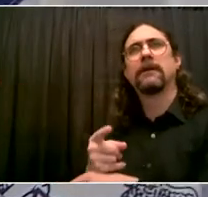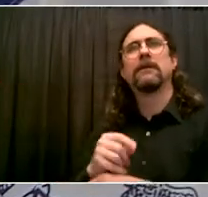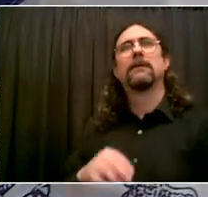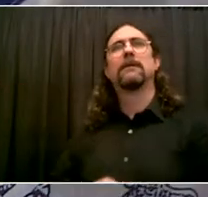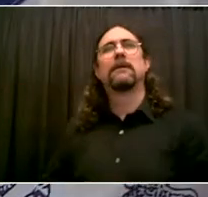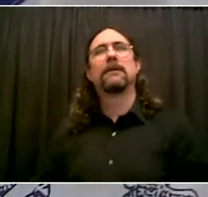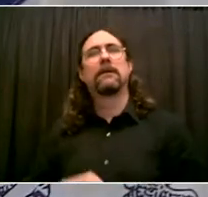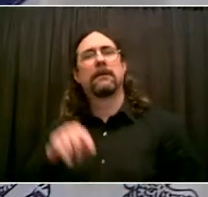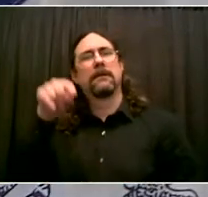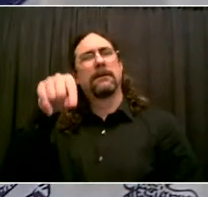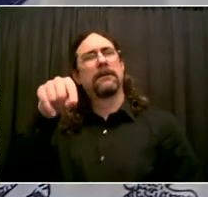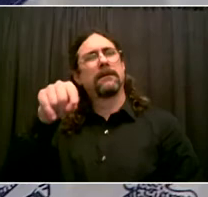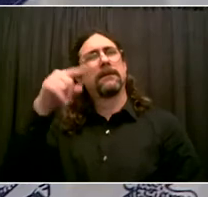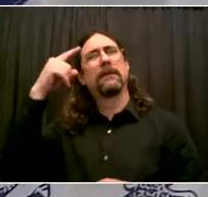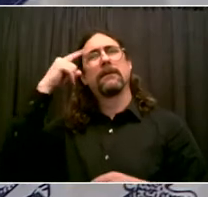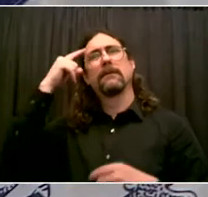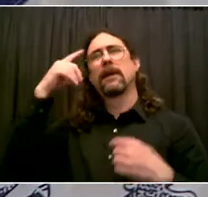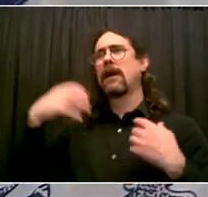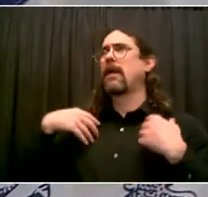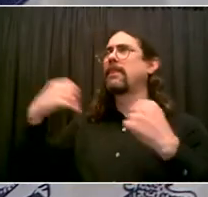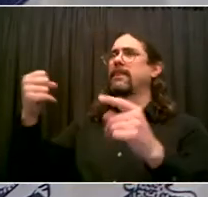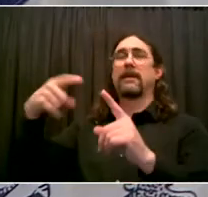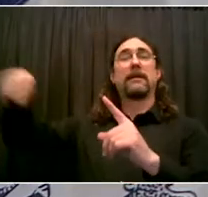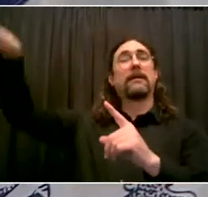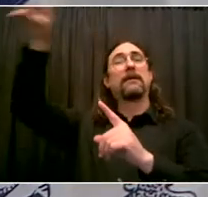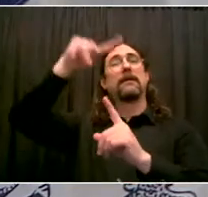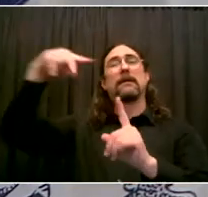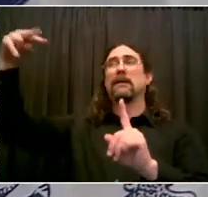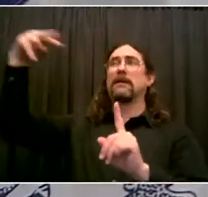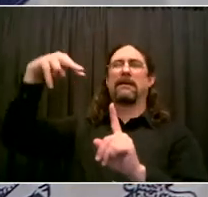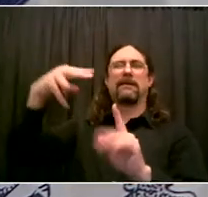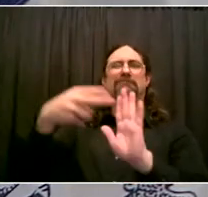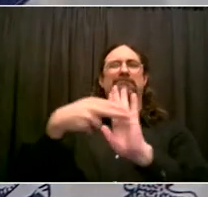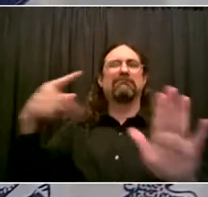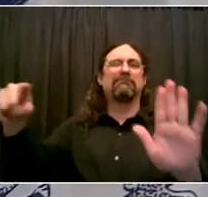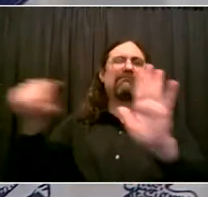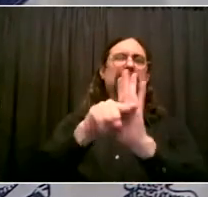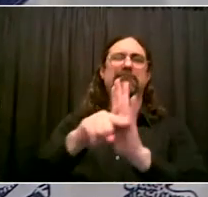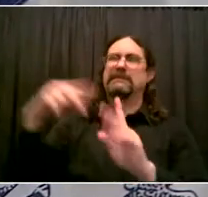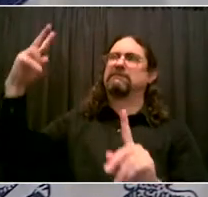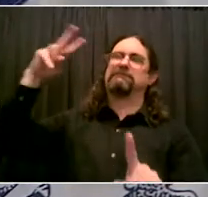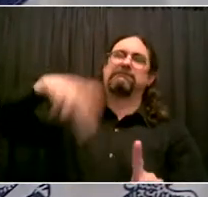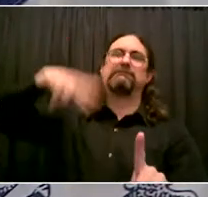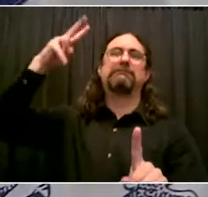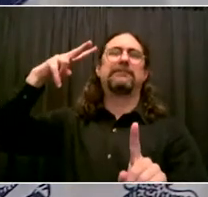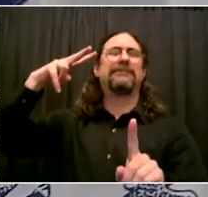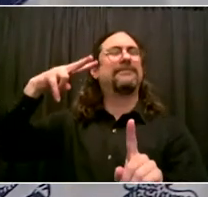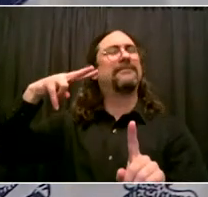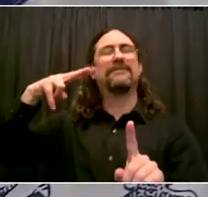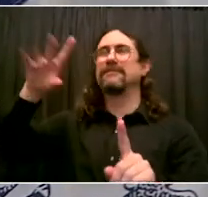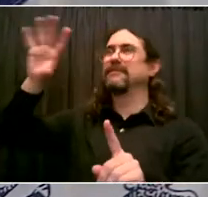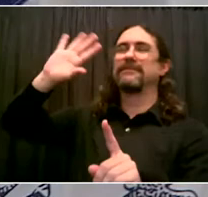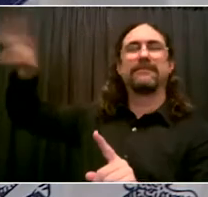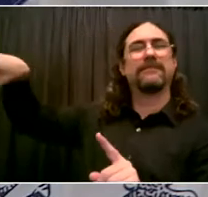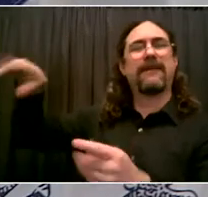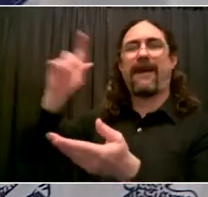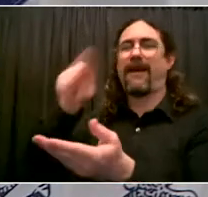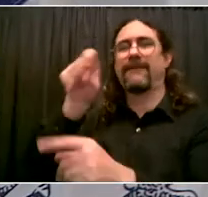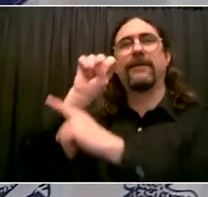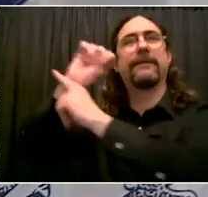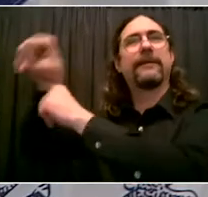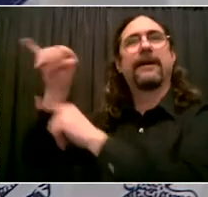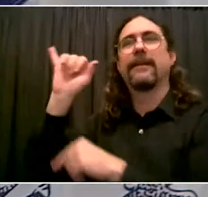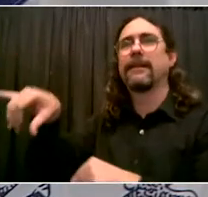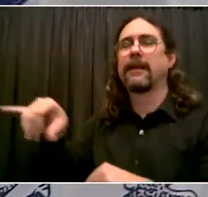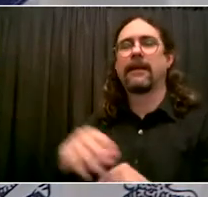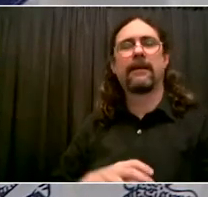questions of mental health out in the open in a way that really helped people to think differently and help people to come forward and get the help they needed